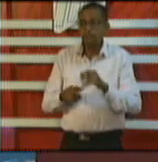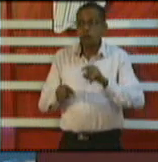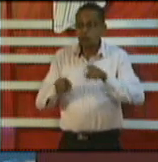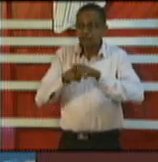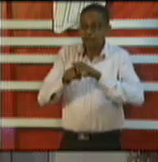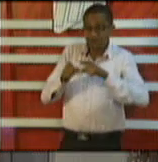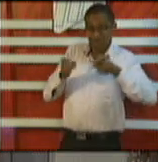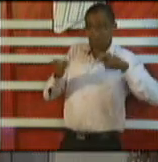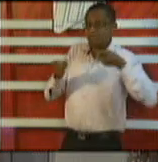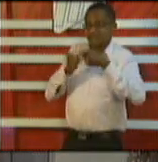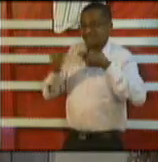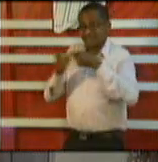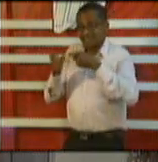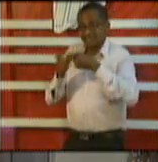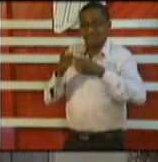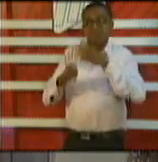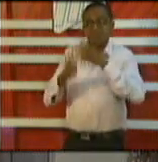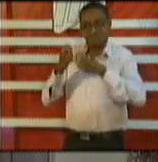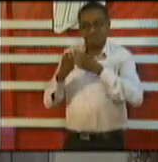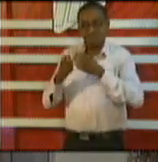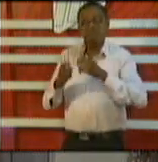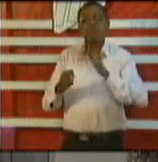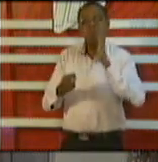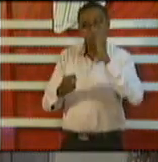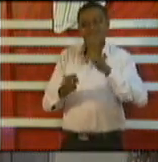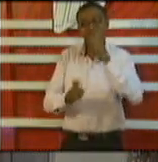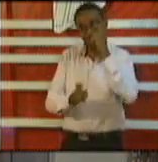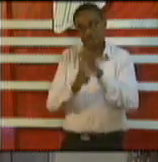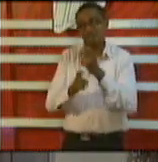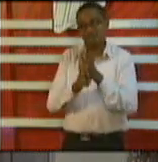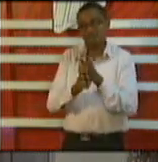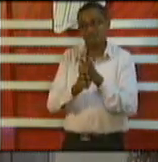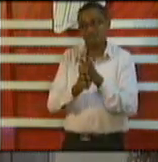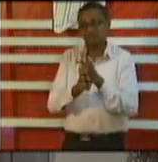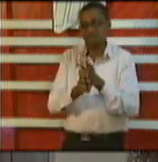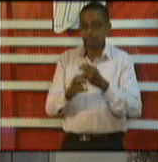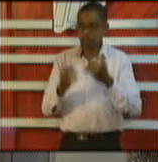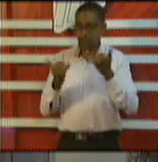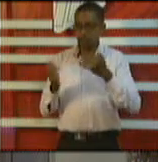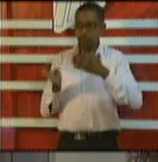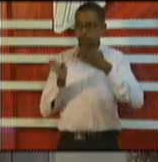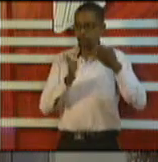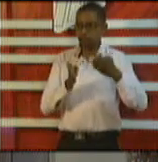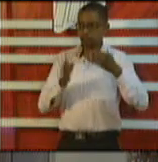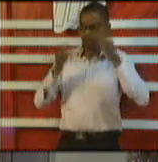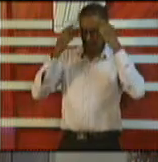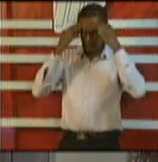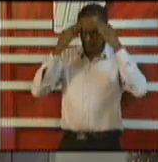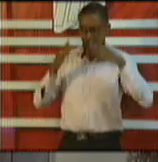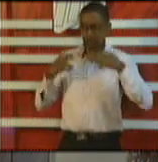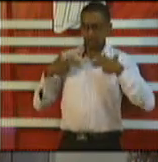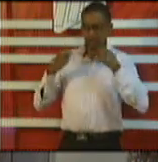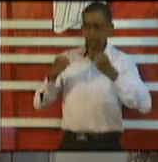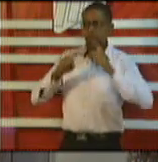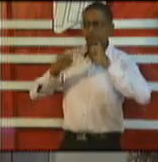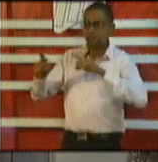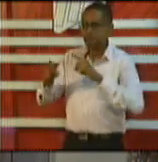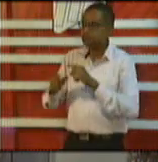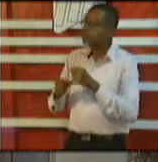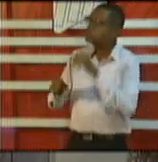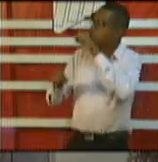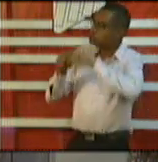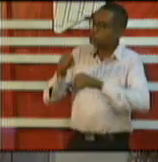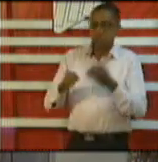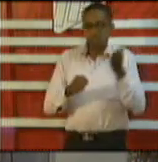chime in here from a policy perspective now so you have gotten the clinical reasons why a small